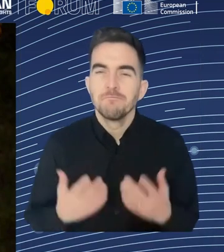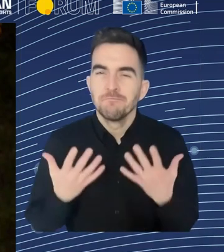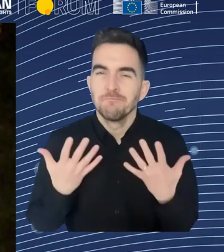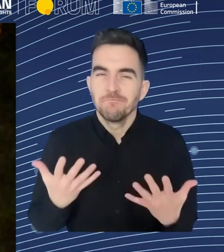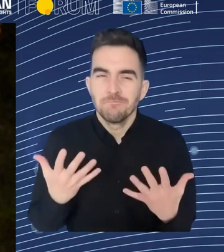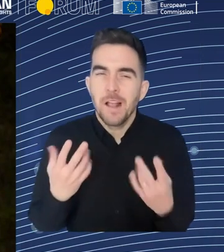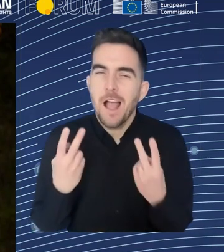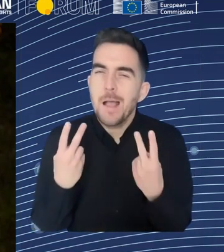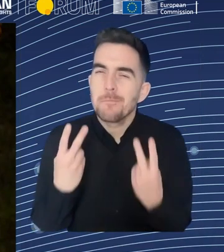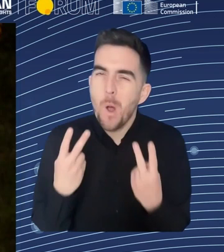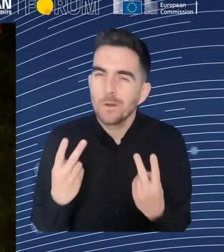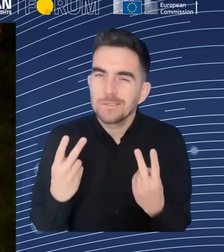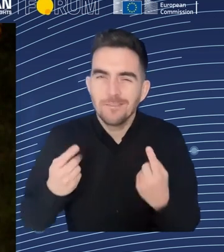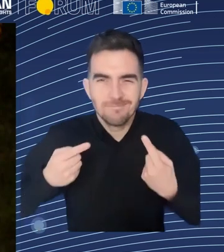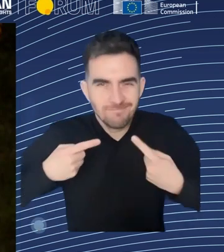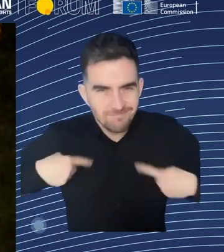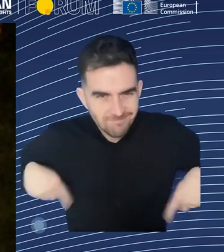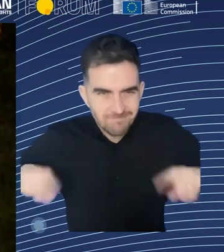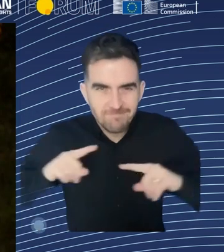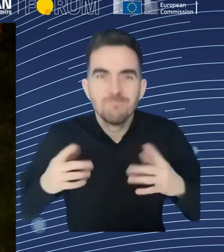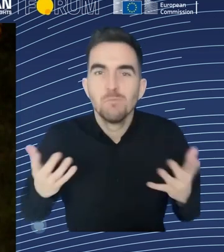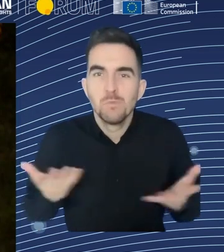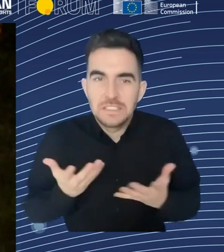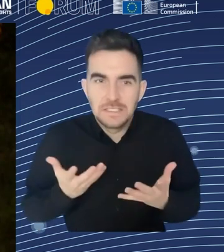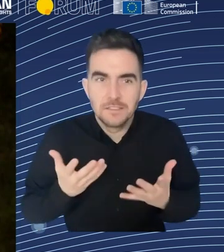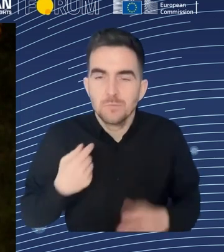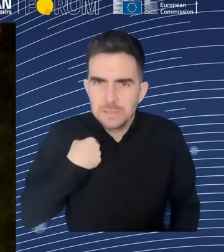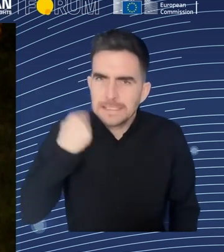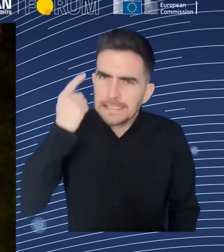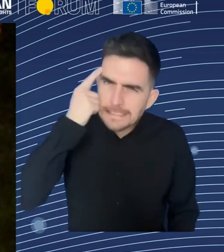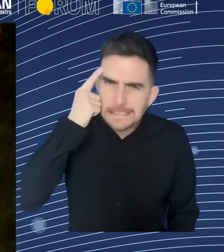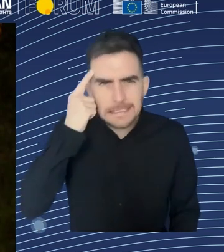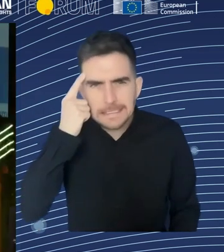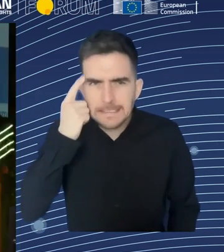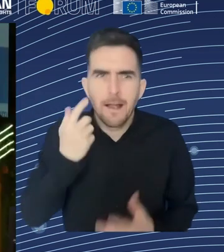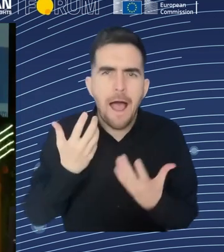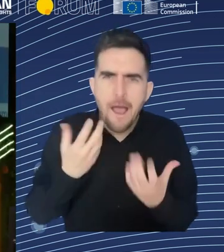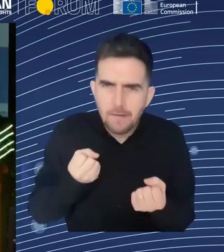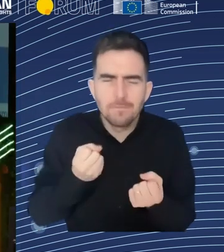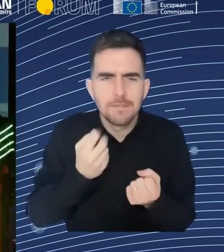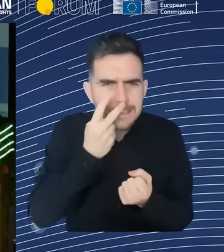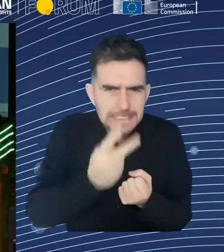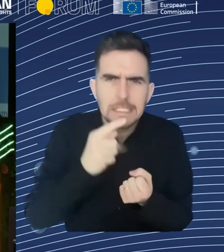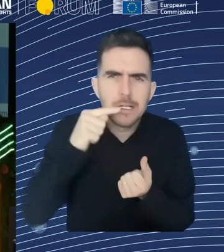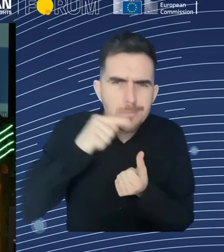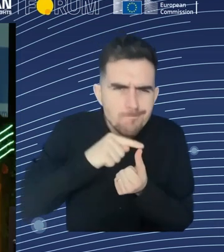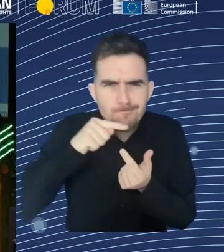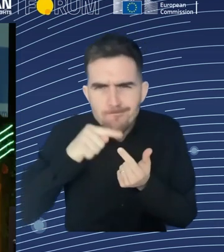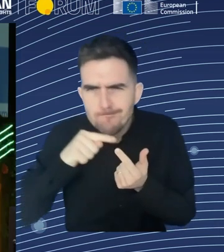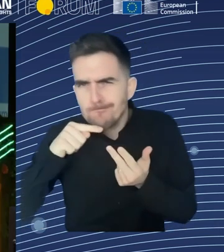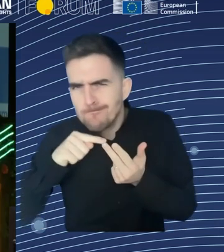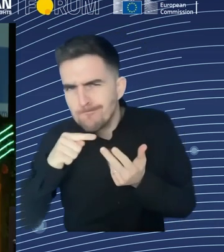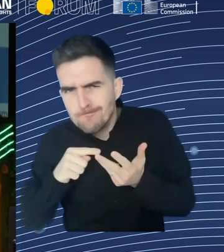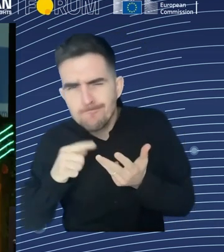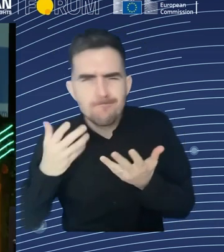.S., the thing we are most concerned about of all of these harms is what we call systems that effectively automate the human.